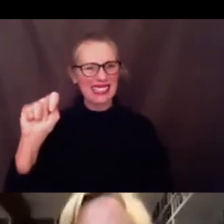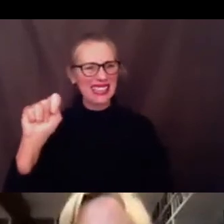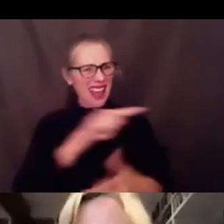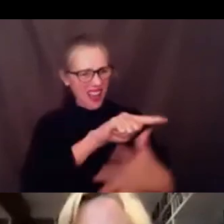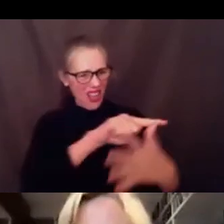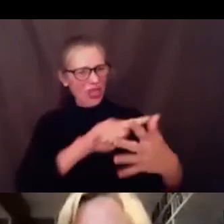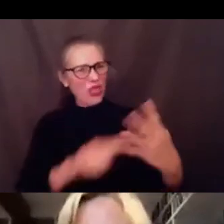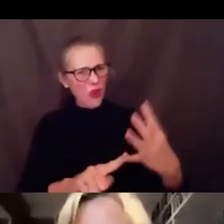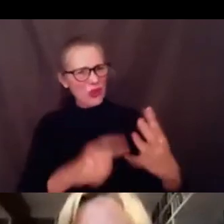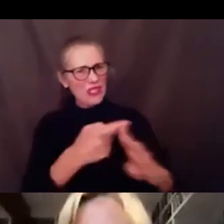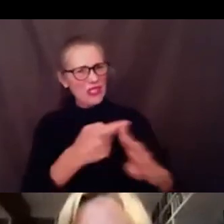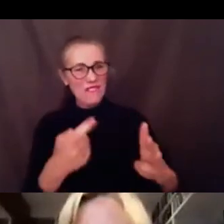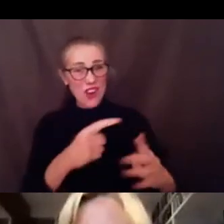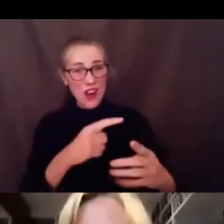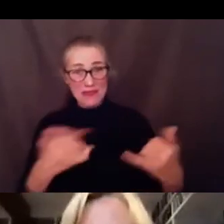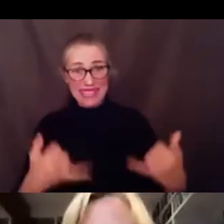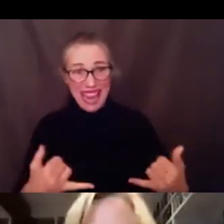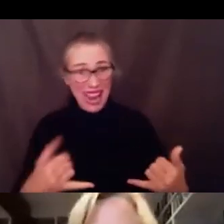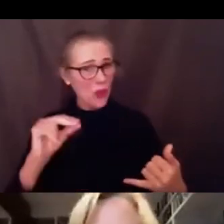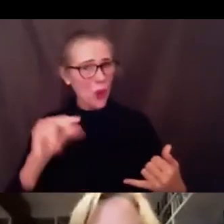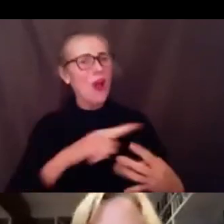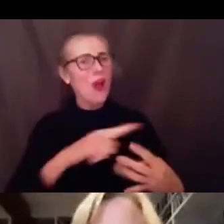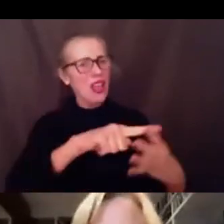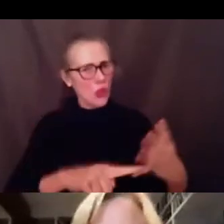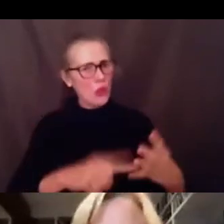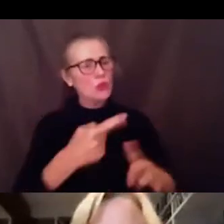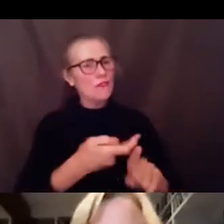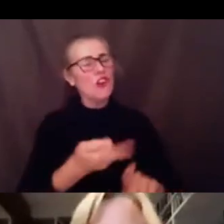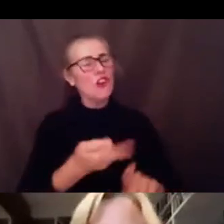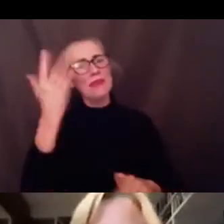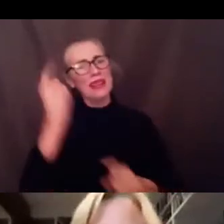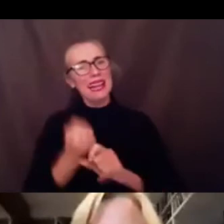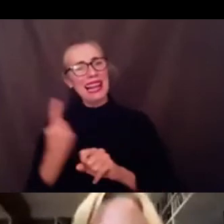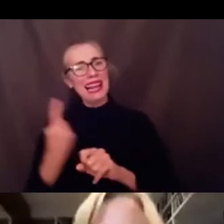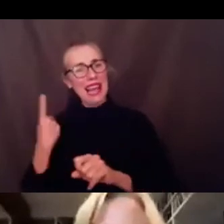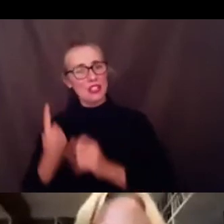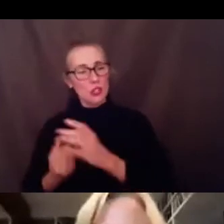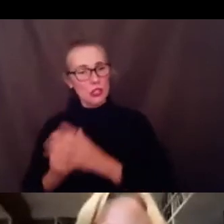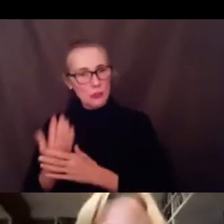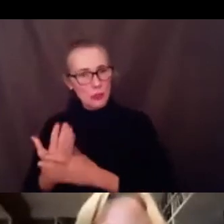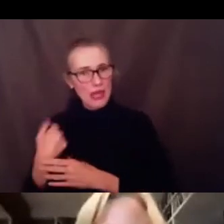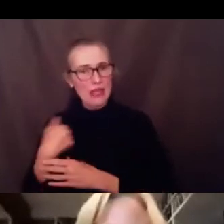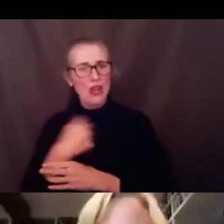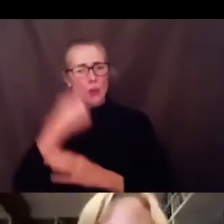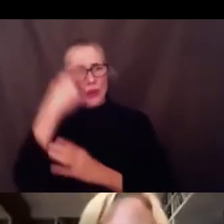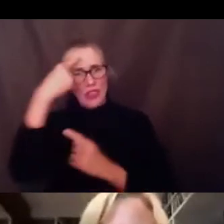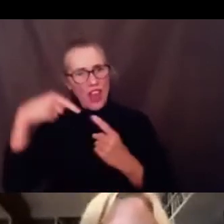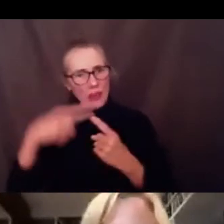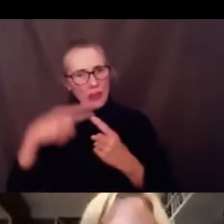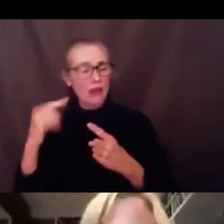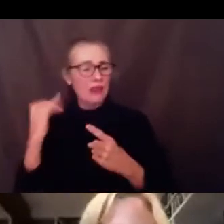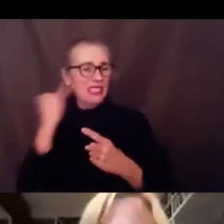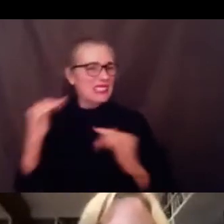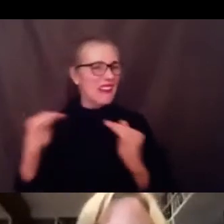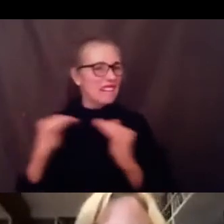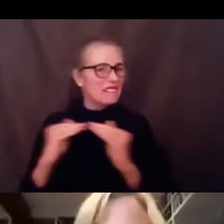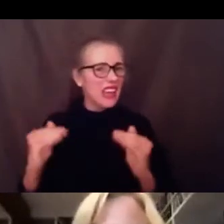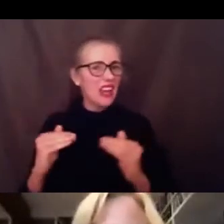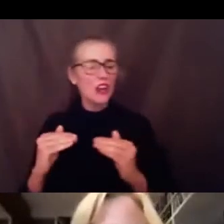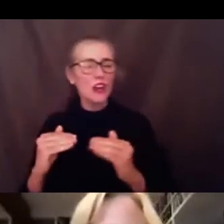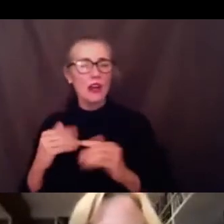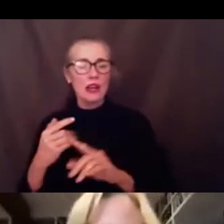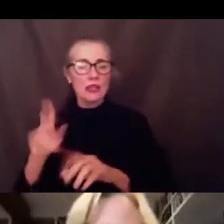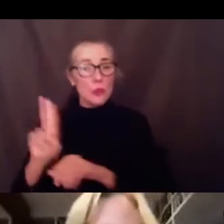also explored validity of grades reliability of grades inherent inequities in our traditional grading systems and we had